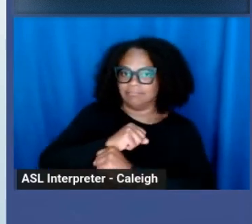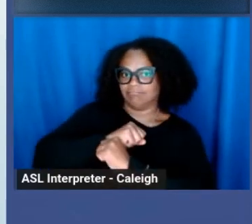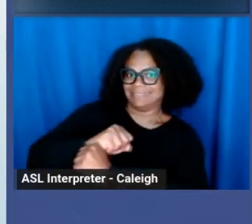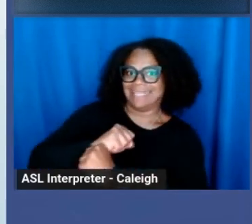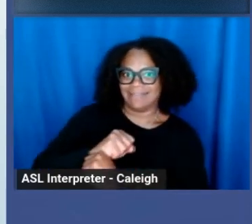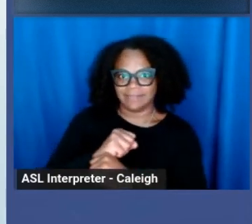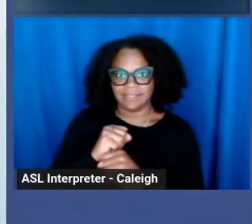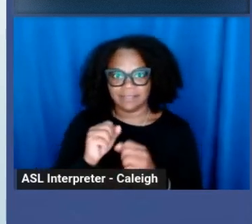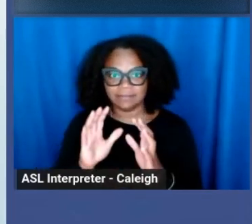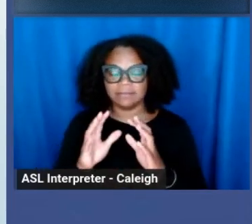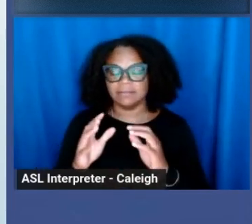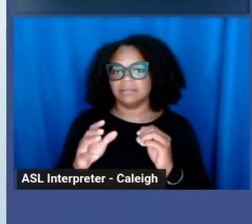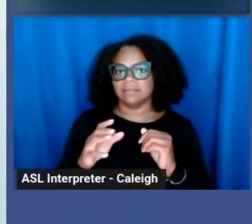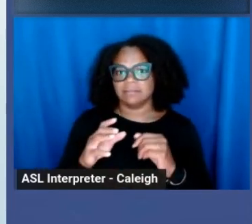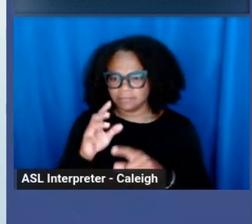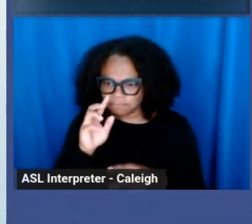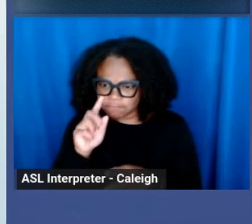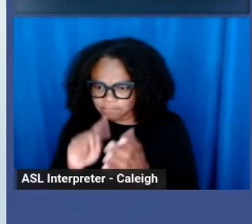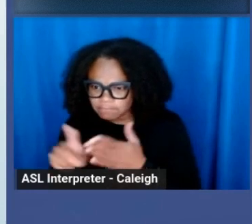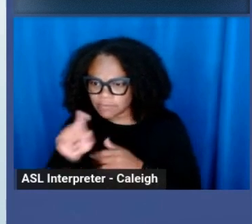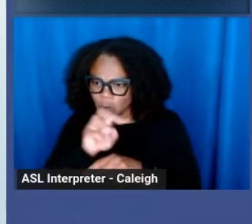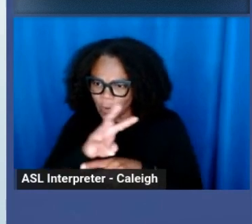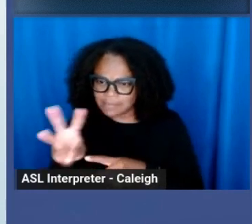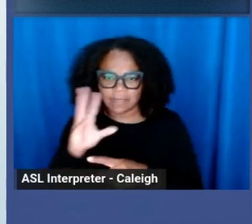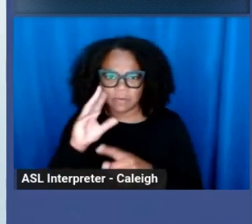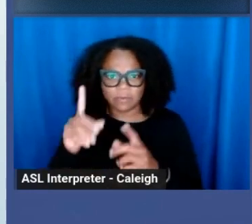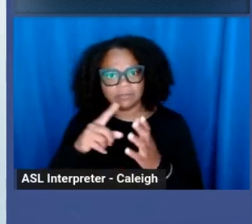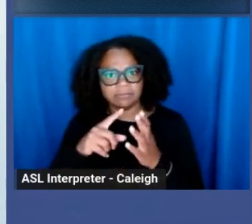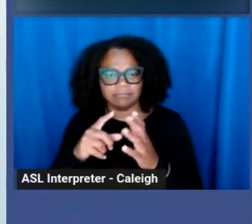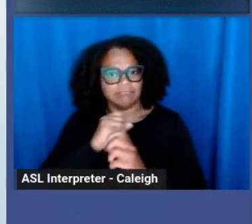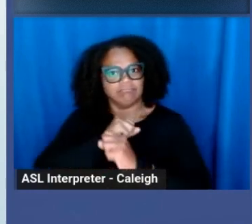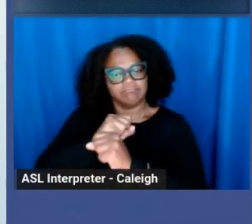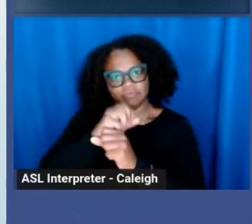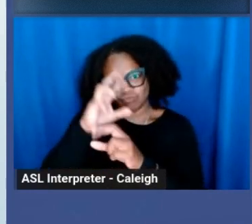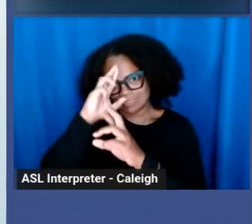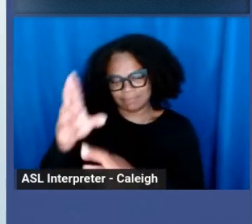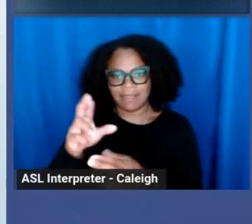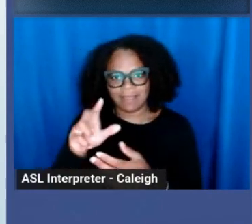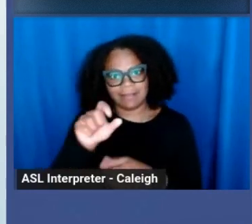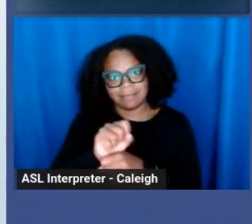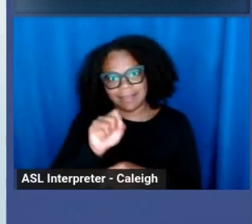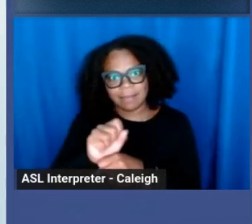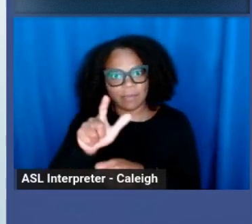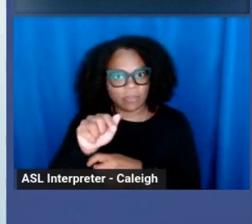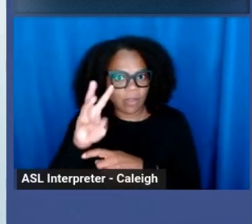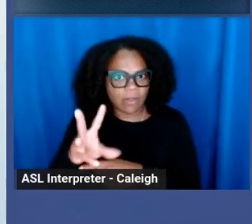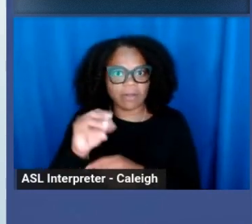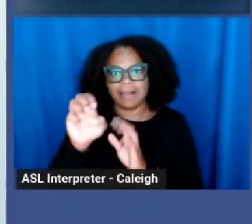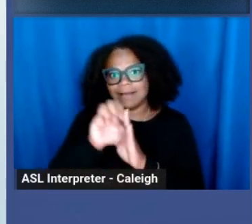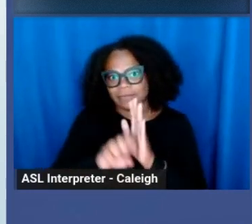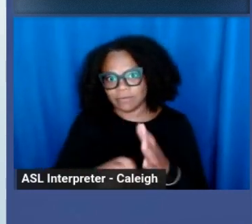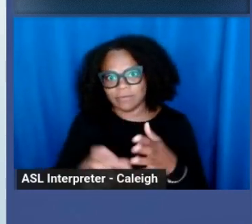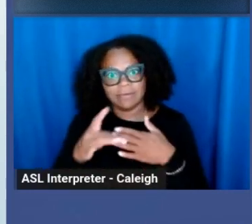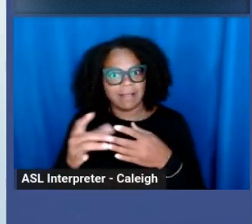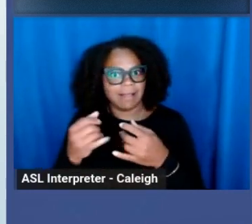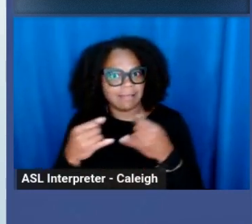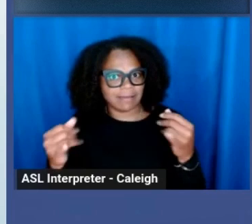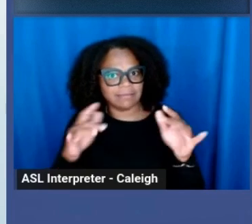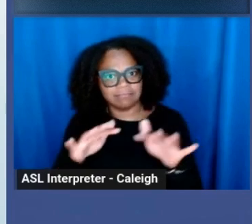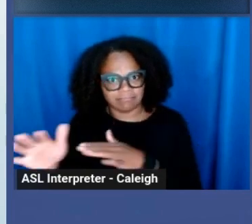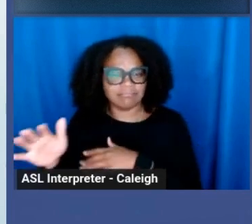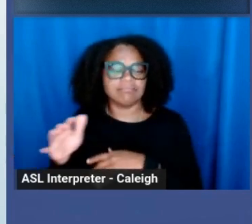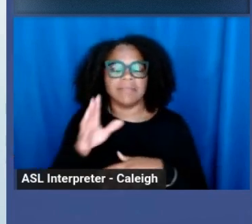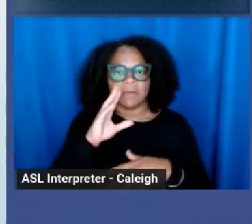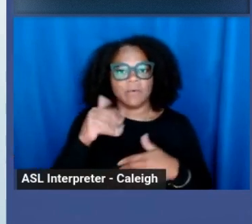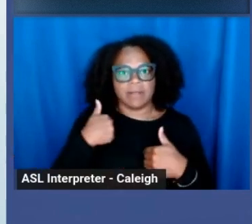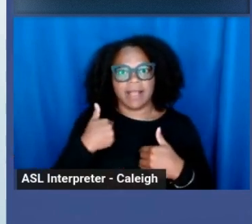respects labor laws, respects health and safety standards, ethical guidelines, etc., and that they have trained